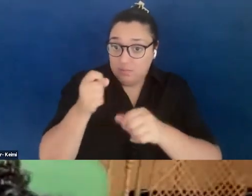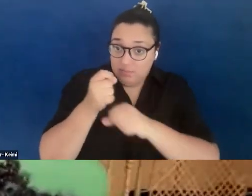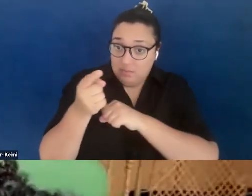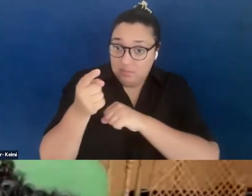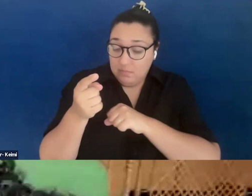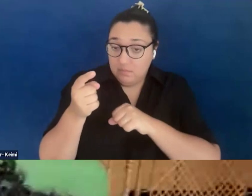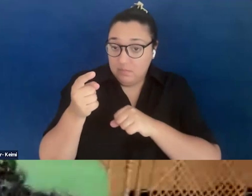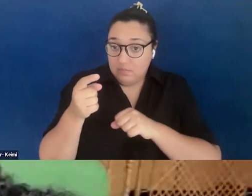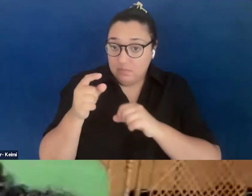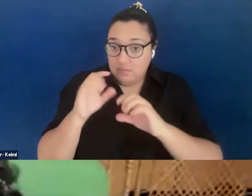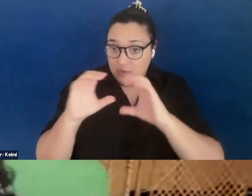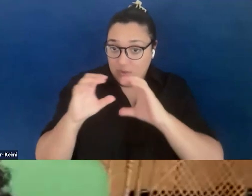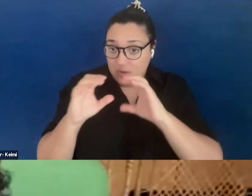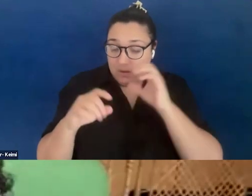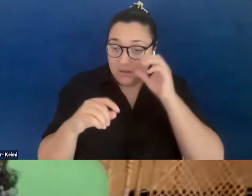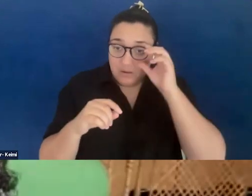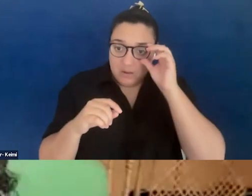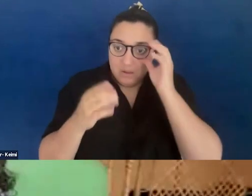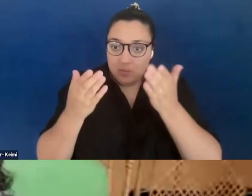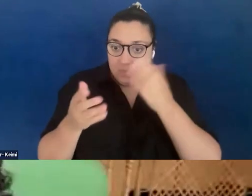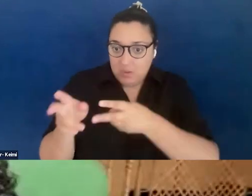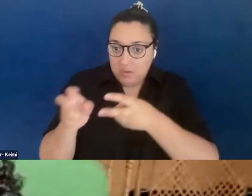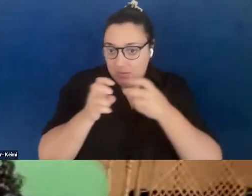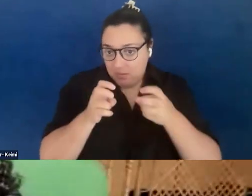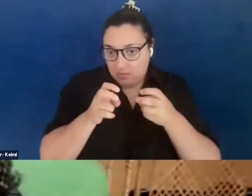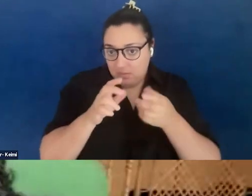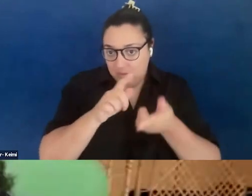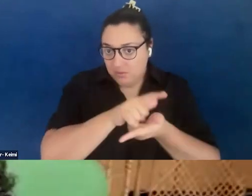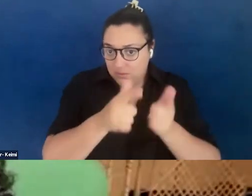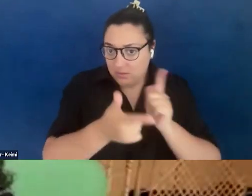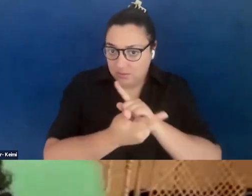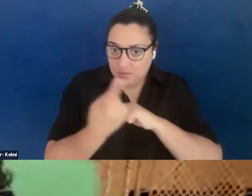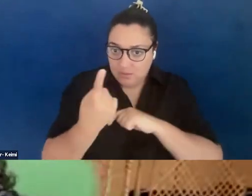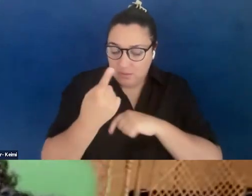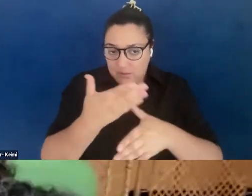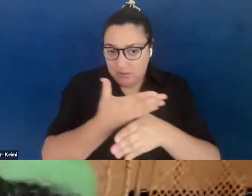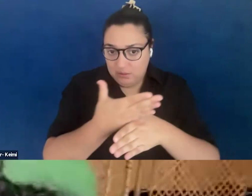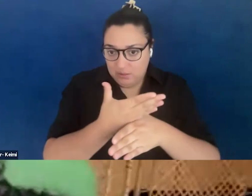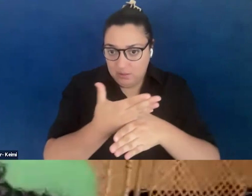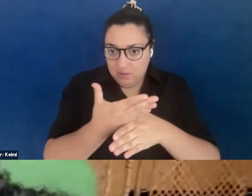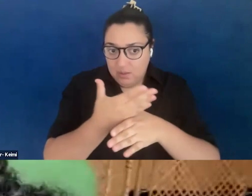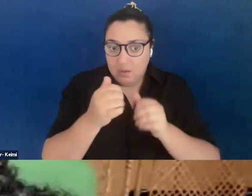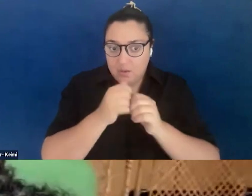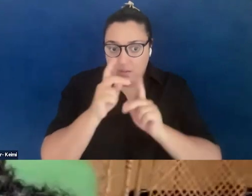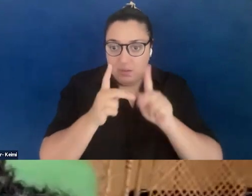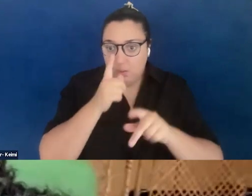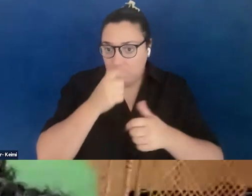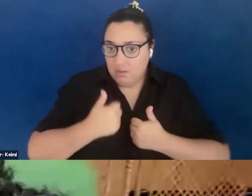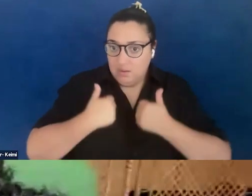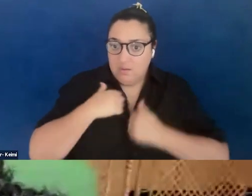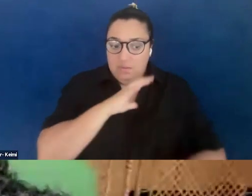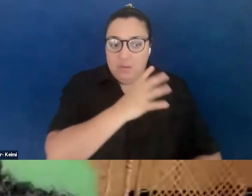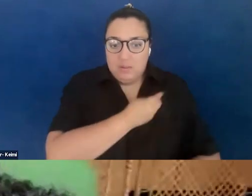pull from, um, maybe even translate, get translated, um, and share, uh, with folks in Palestine, what would you,